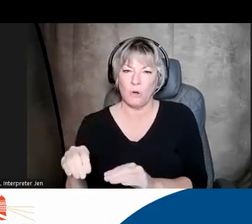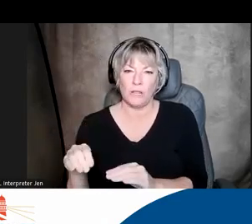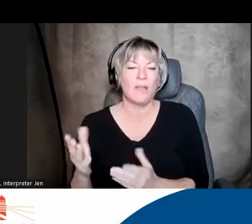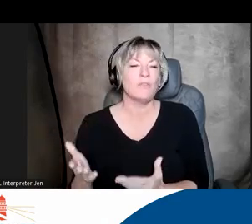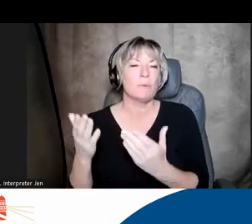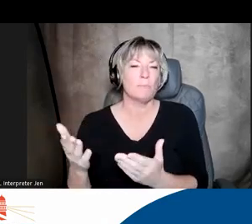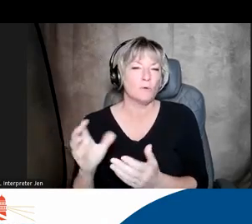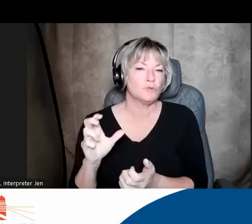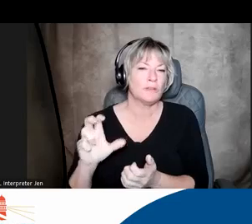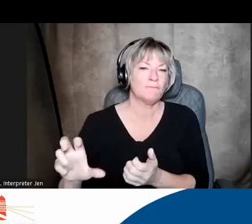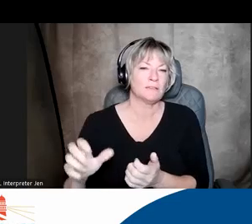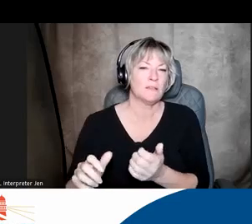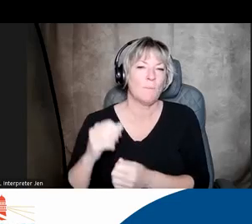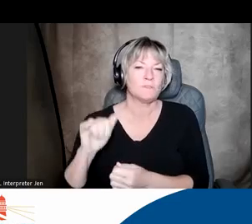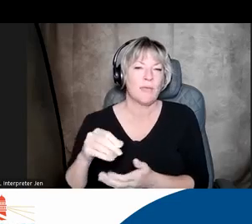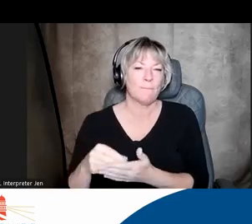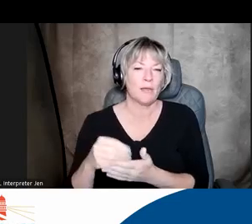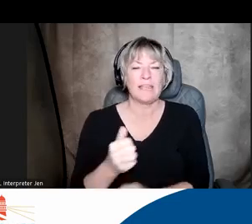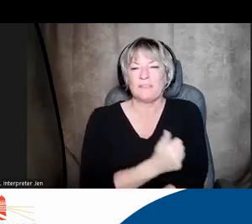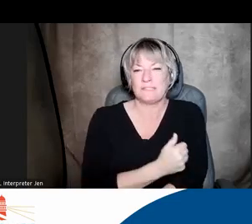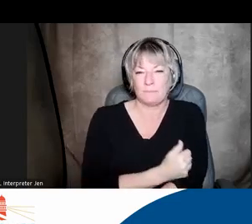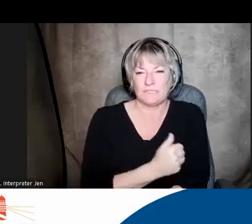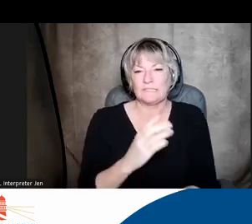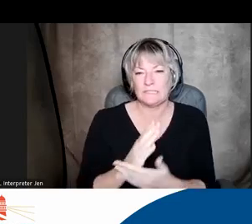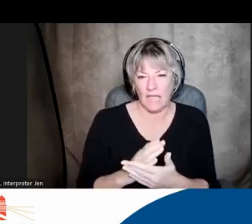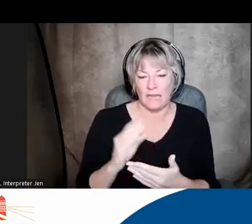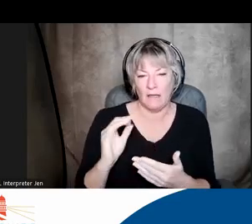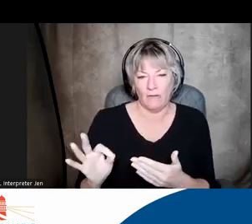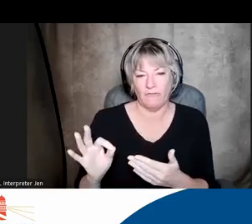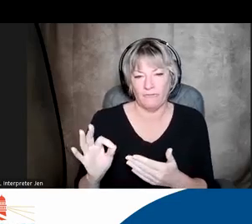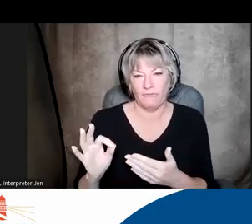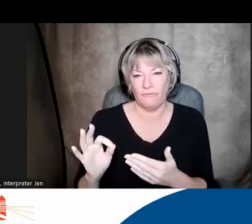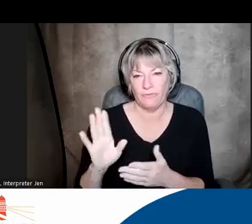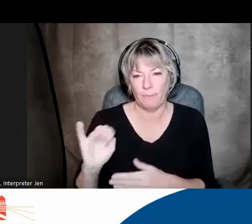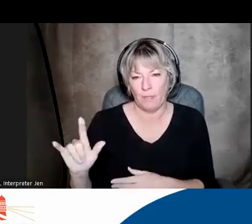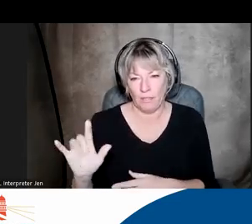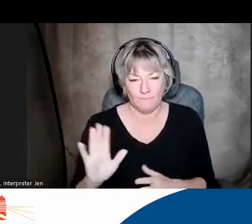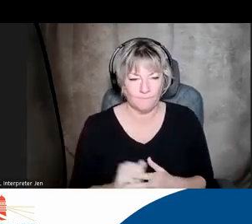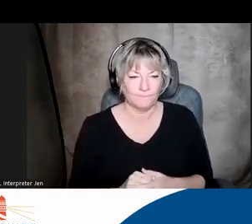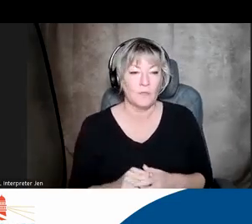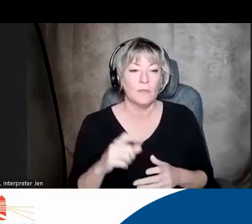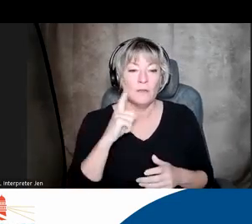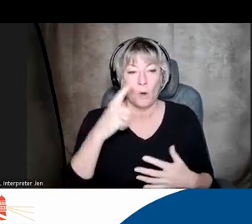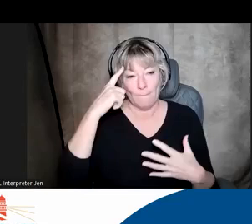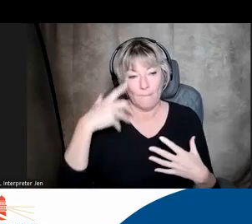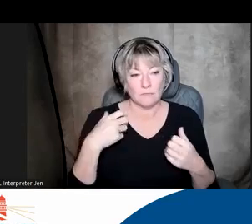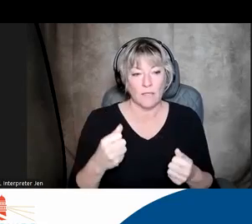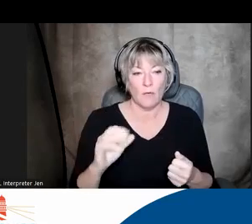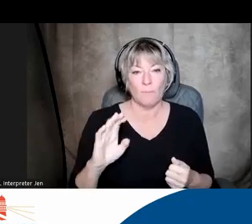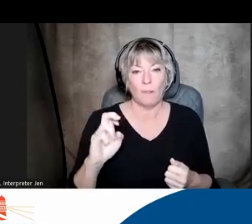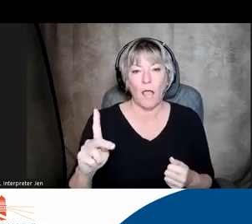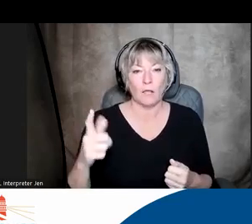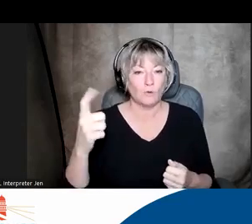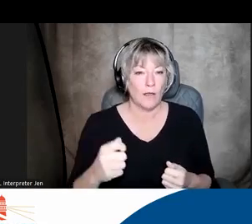proposed to put most of that money more into the substance use side of the bill. For the mental health block grant, the